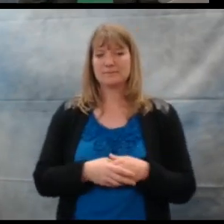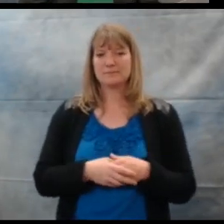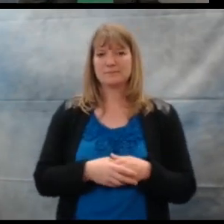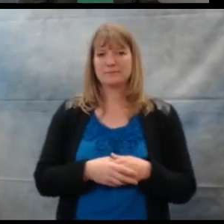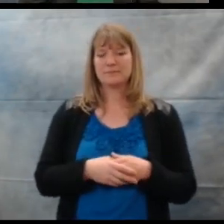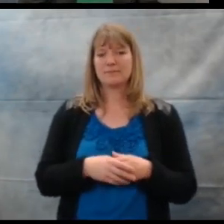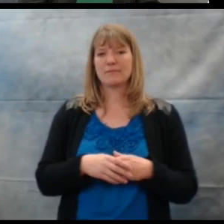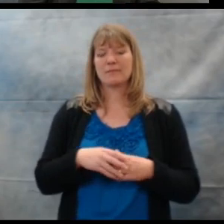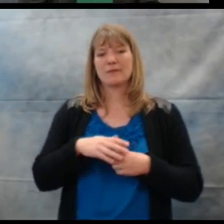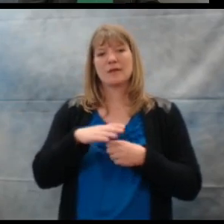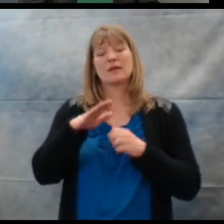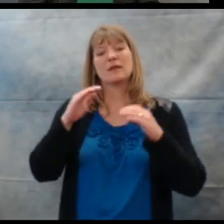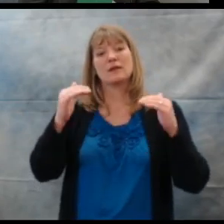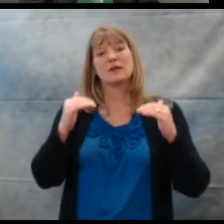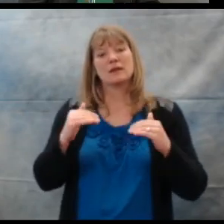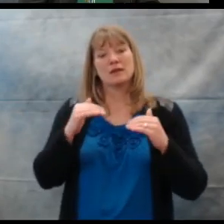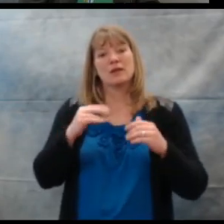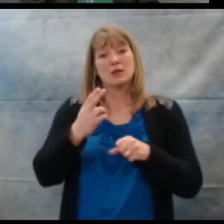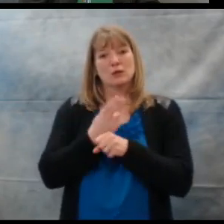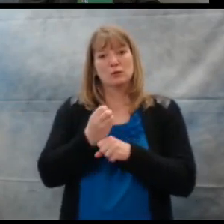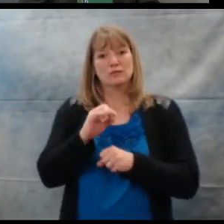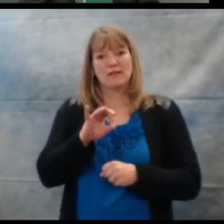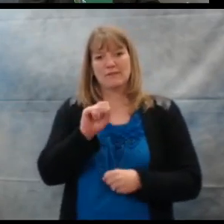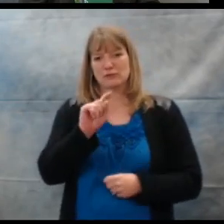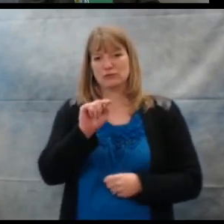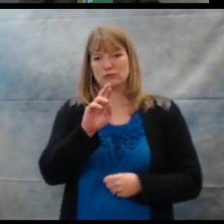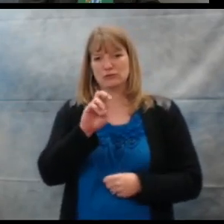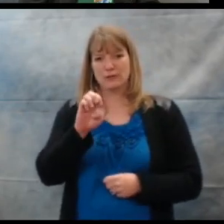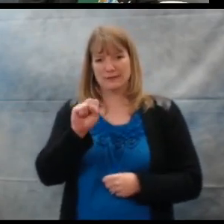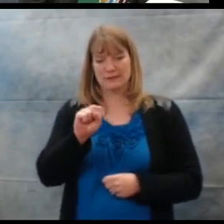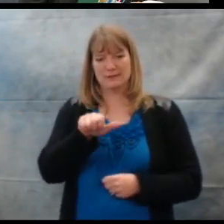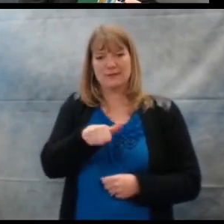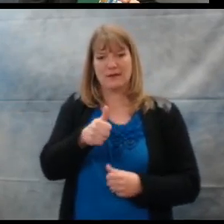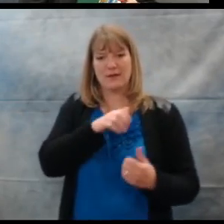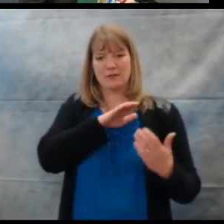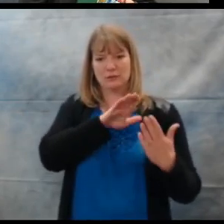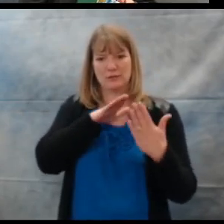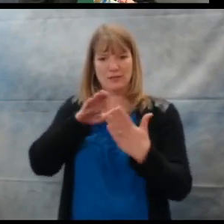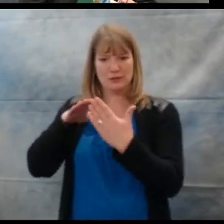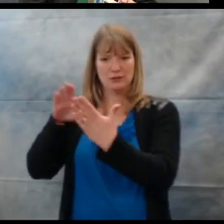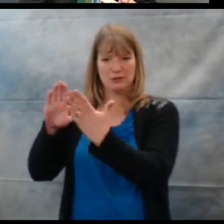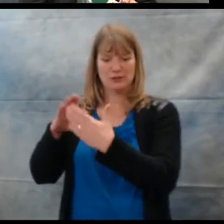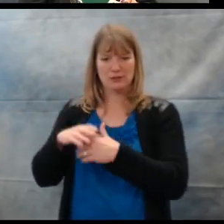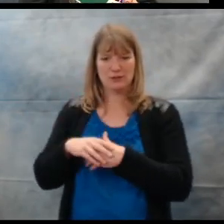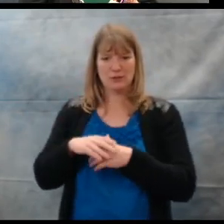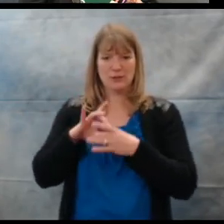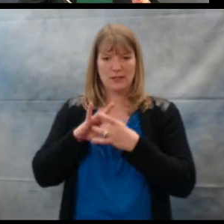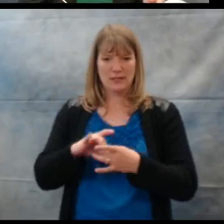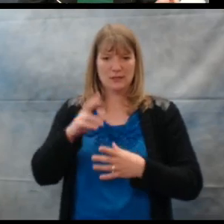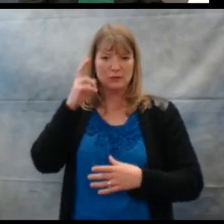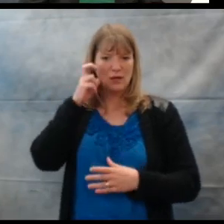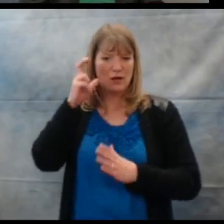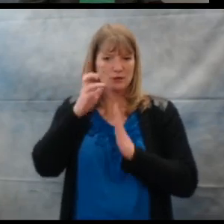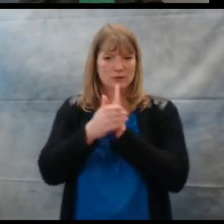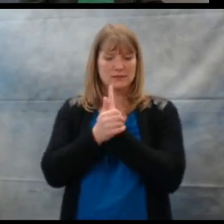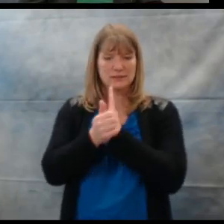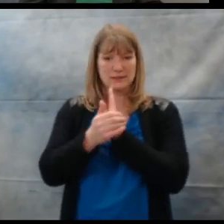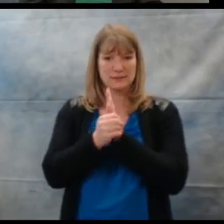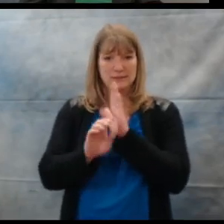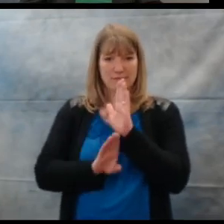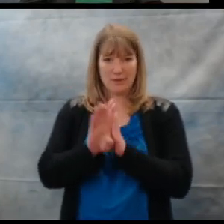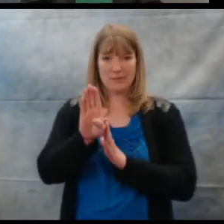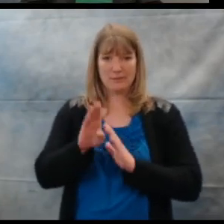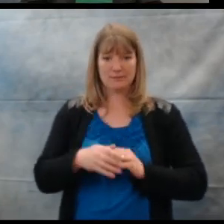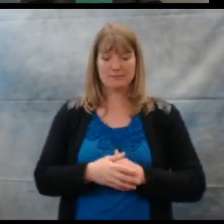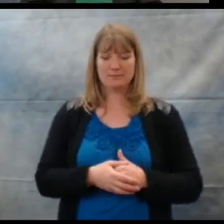The use of stress is another strategy in auditory